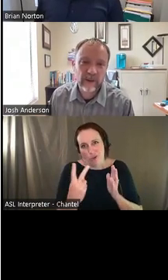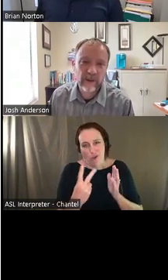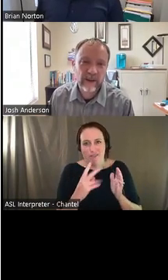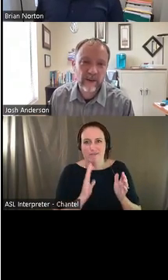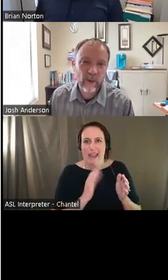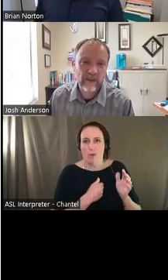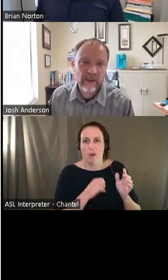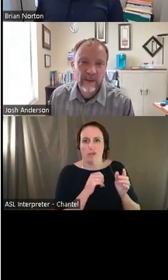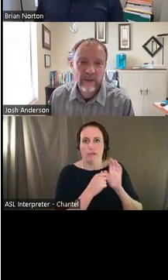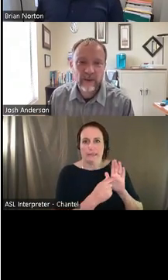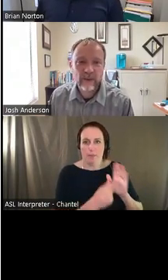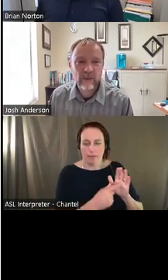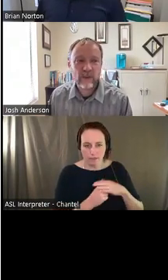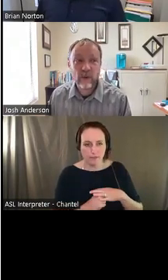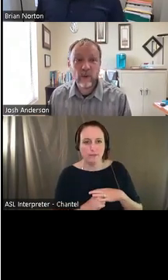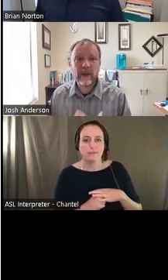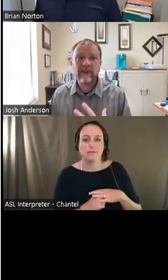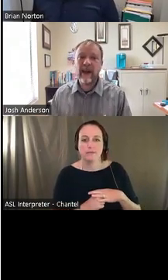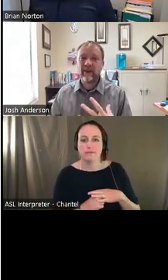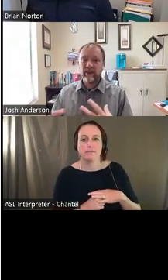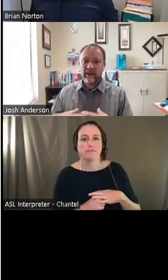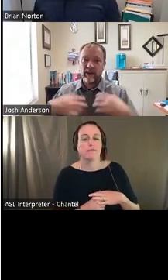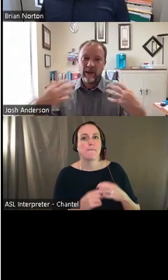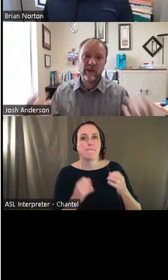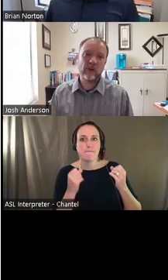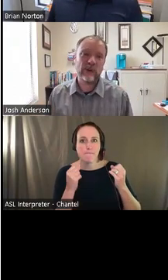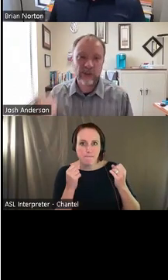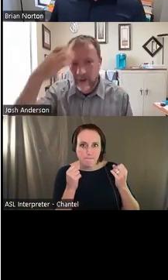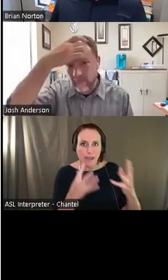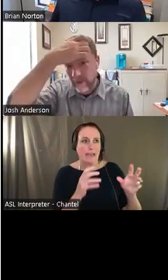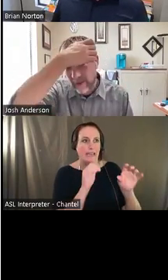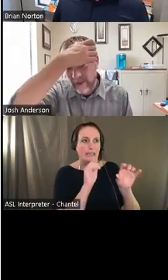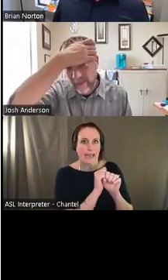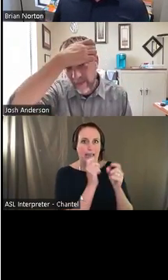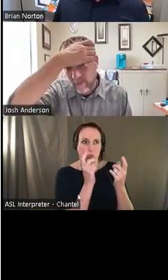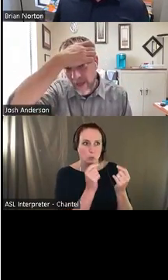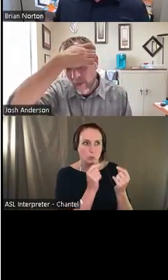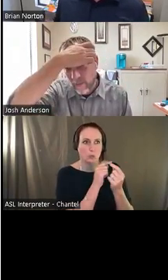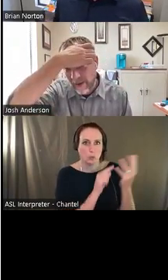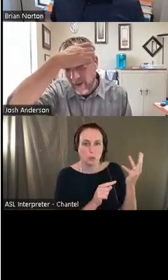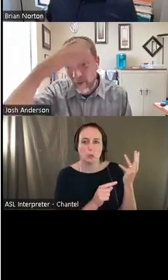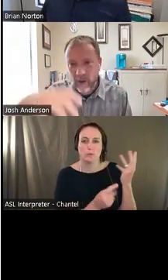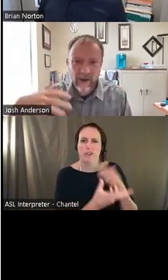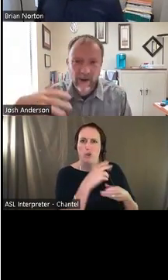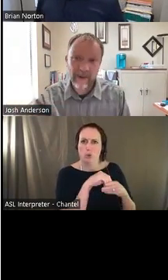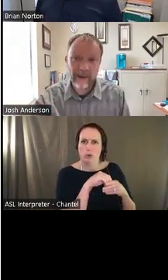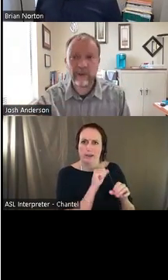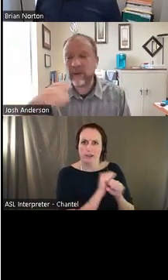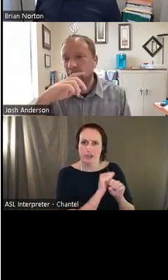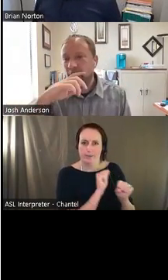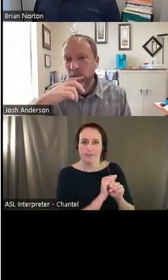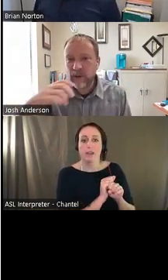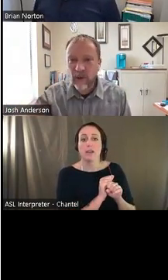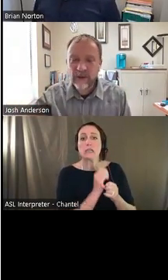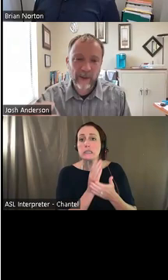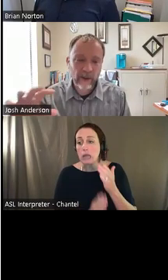different, uh, kind of ways, there's so many tasks that come into a job, uh, that may or may not require accommodation.